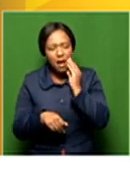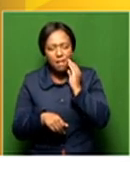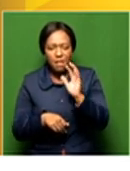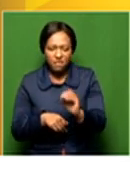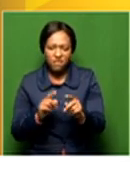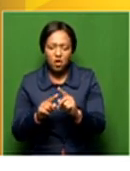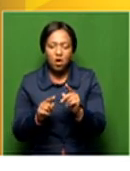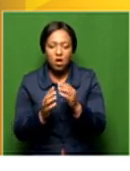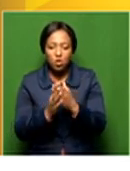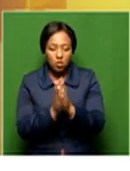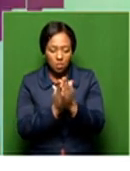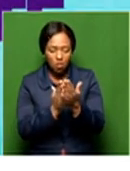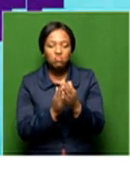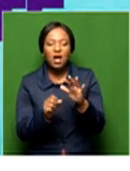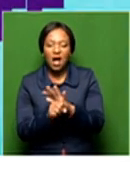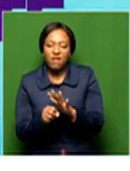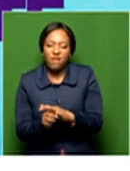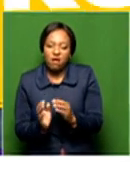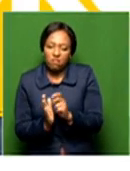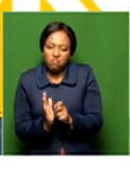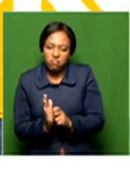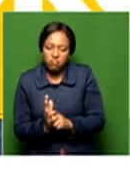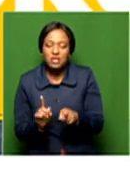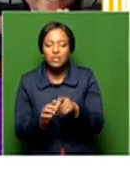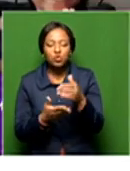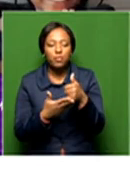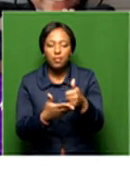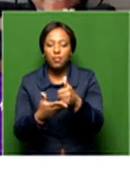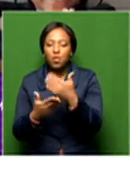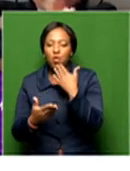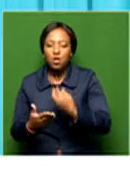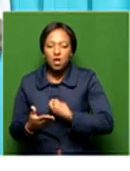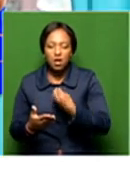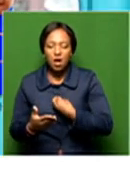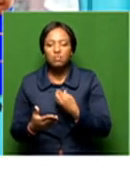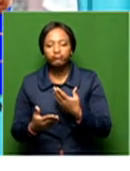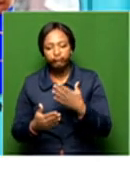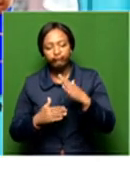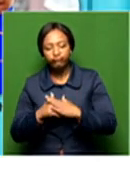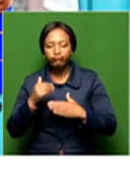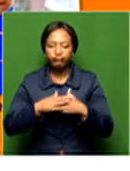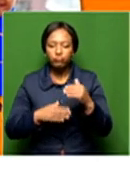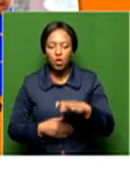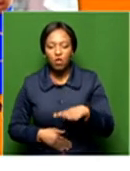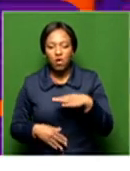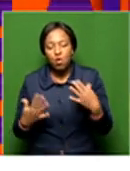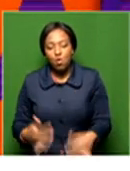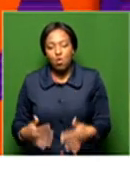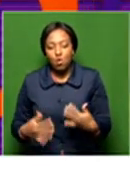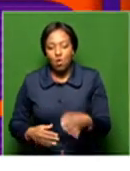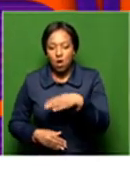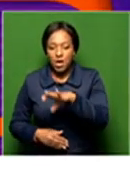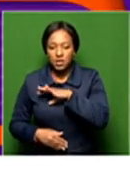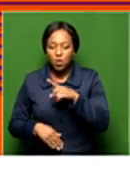through the books, they're able to cover that and assist other young kids to build their own confidence. And this is such a critical characteristic to build